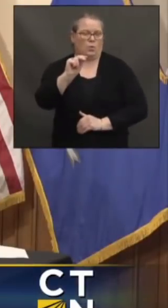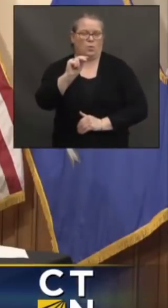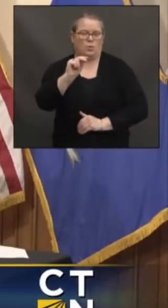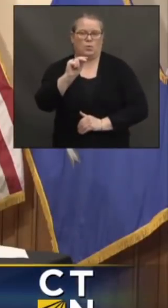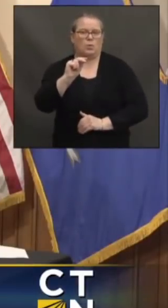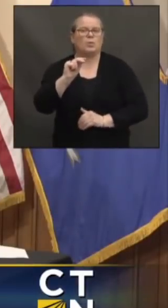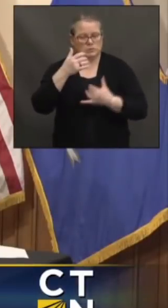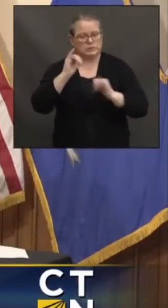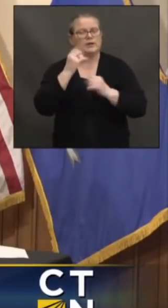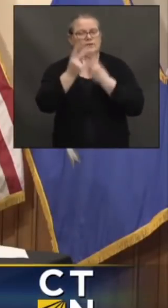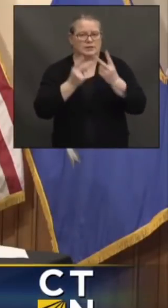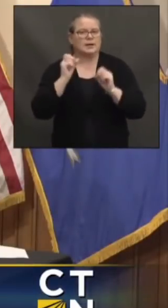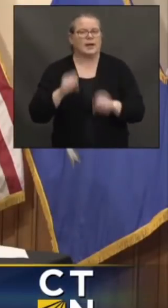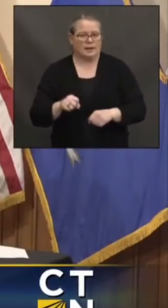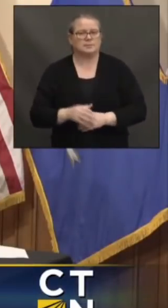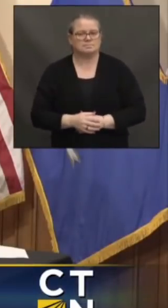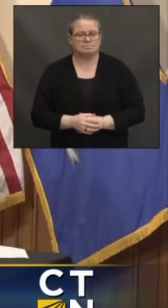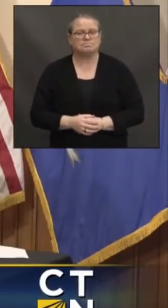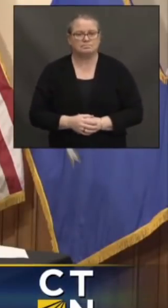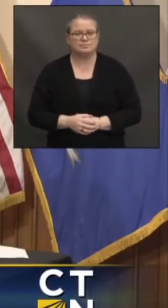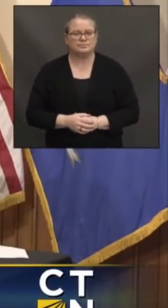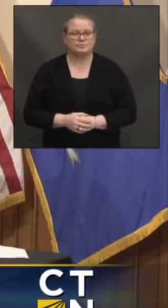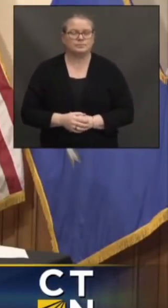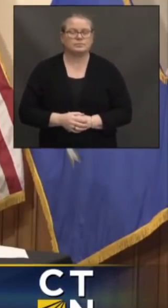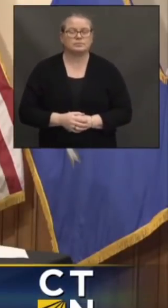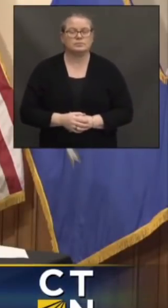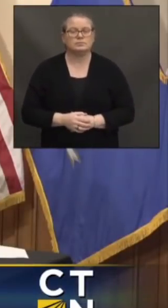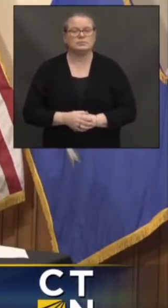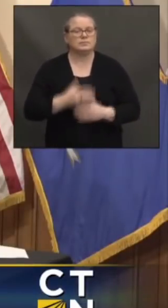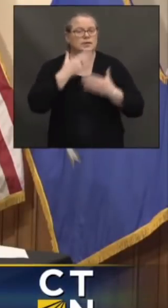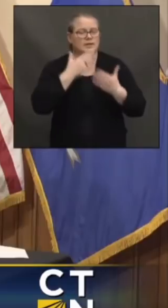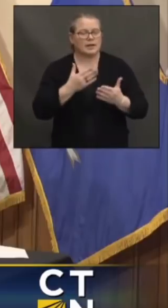Thank you. Hearst, Connecticut Media.